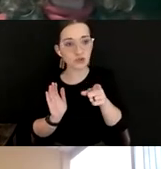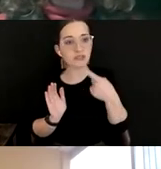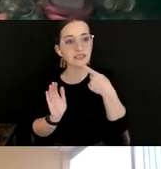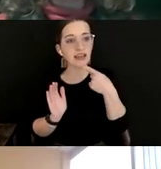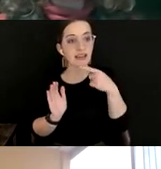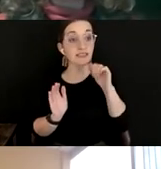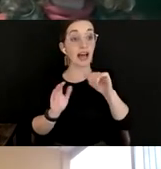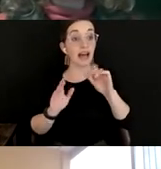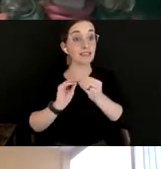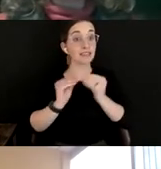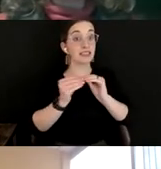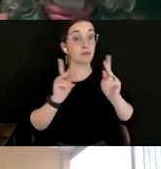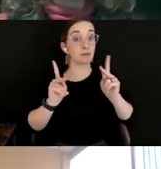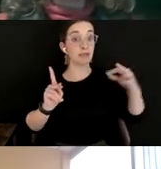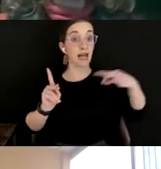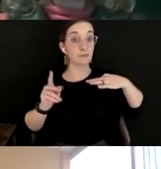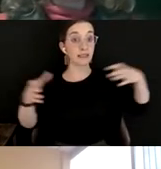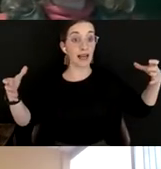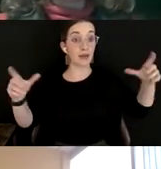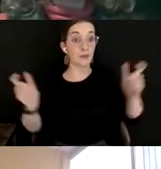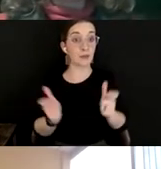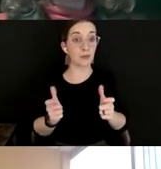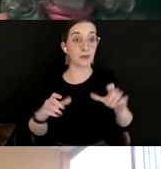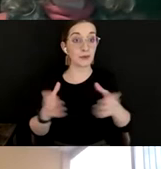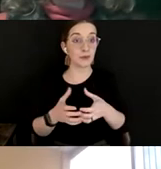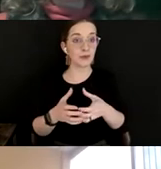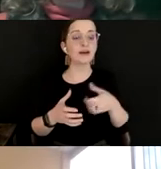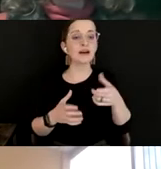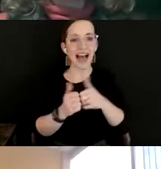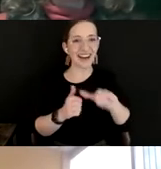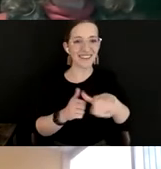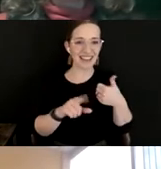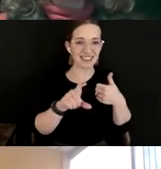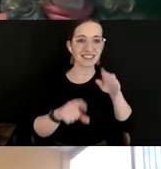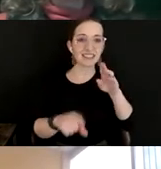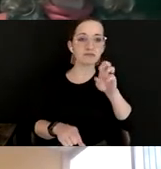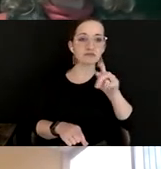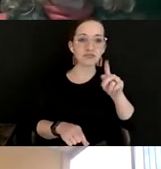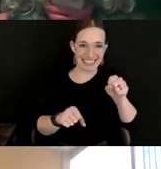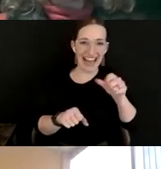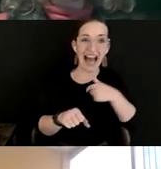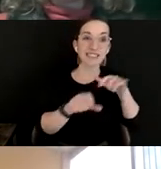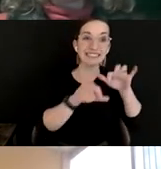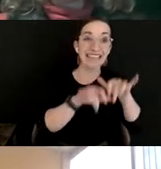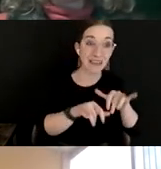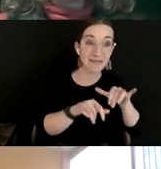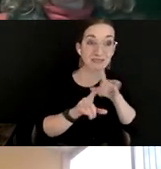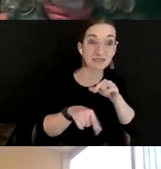number of applicants for some positions. How else has there been changes? Yeah, I was just typing the response, but I wasn't quick enough. So